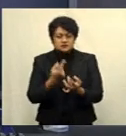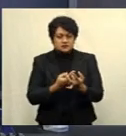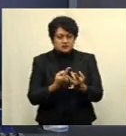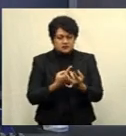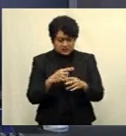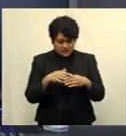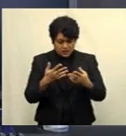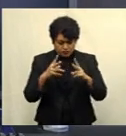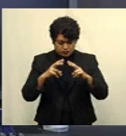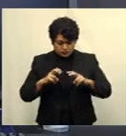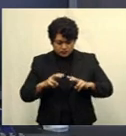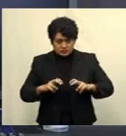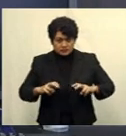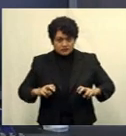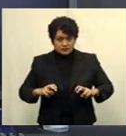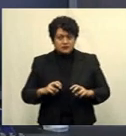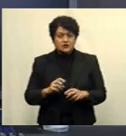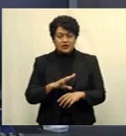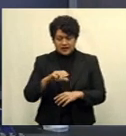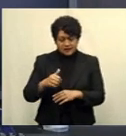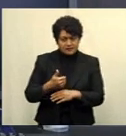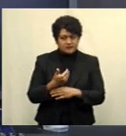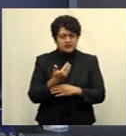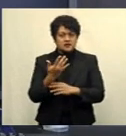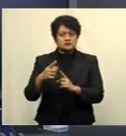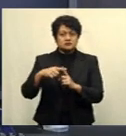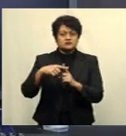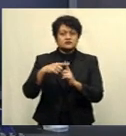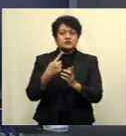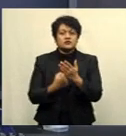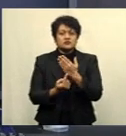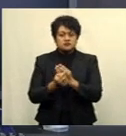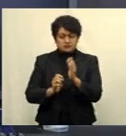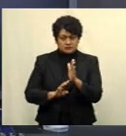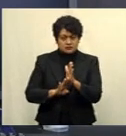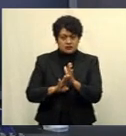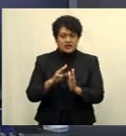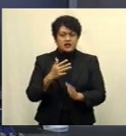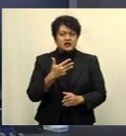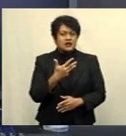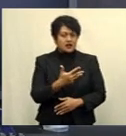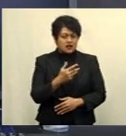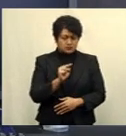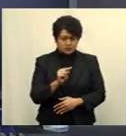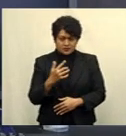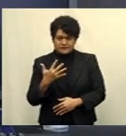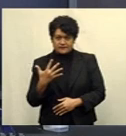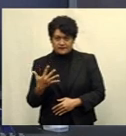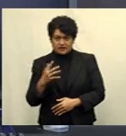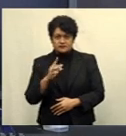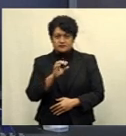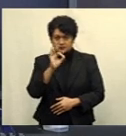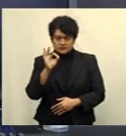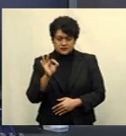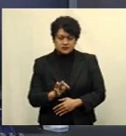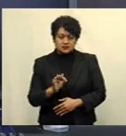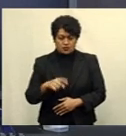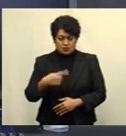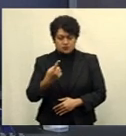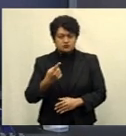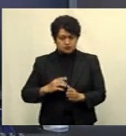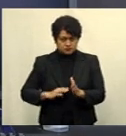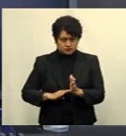Our seven-day daily test positivity has increased to 9.5% and it continues to trend